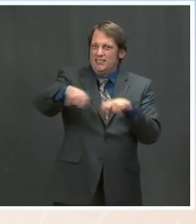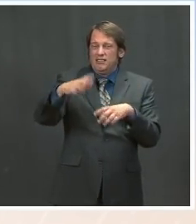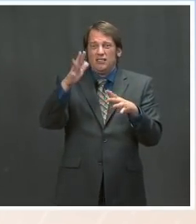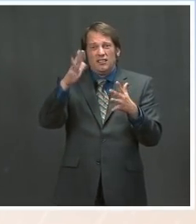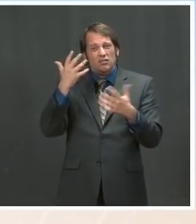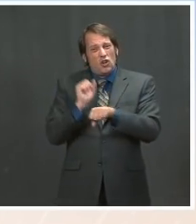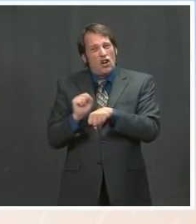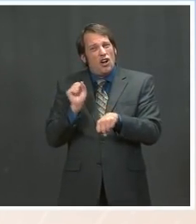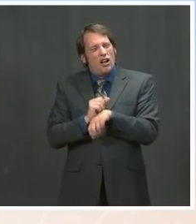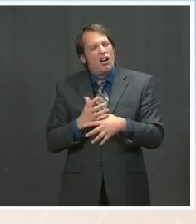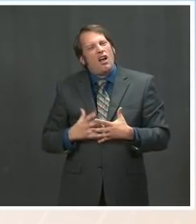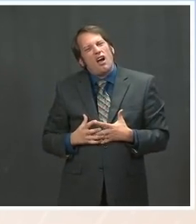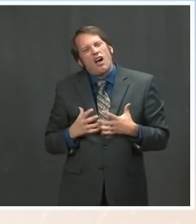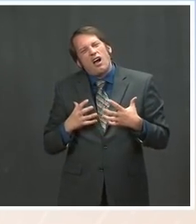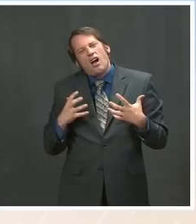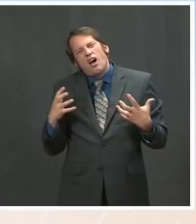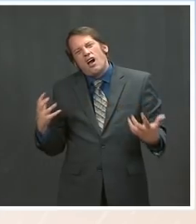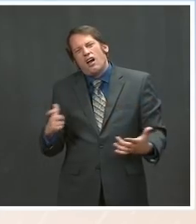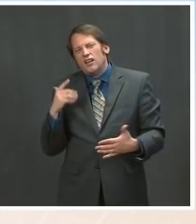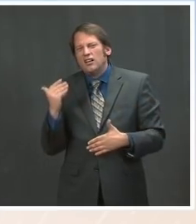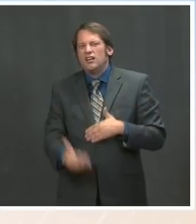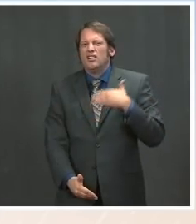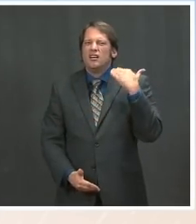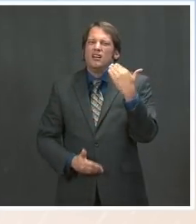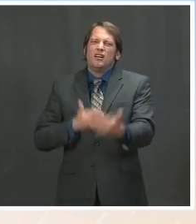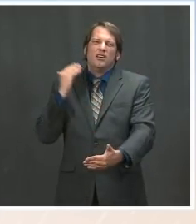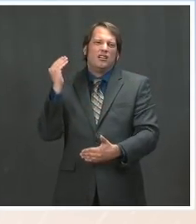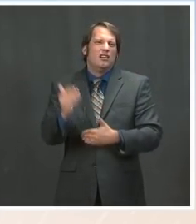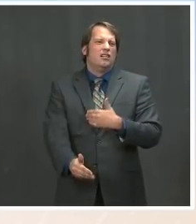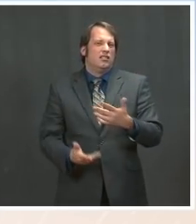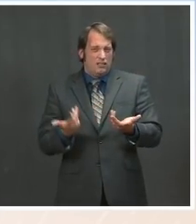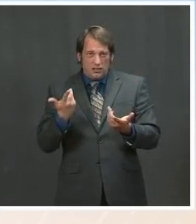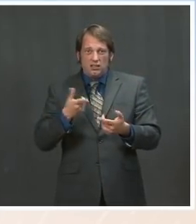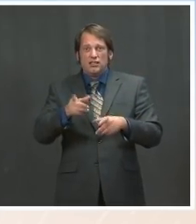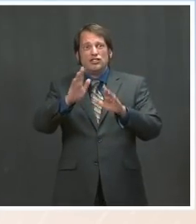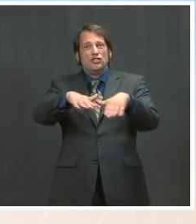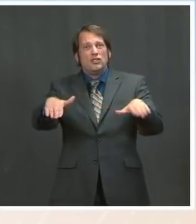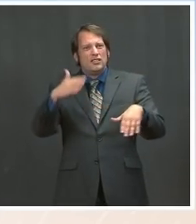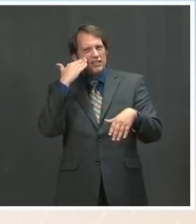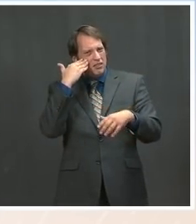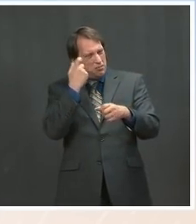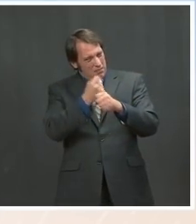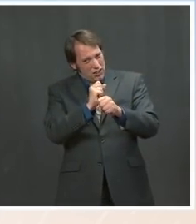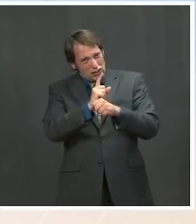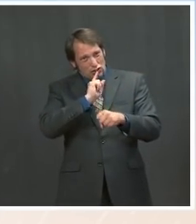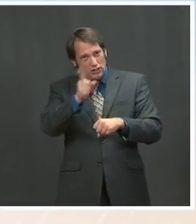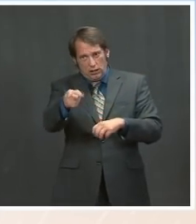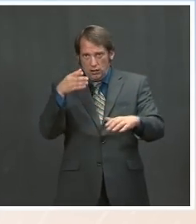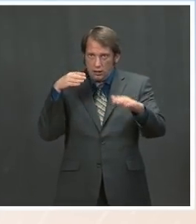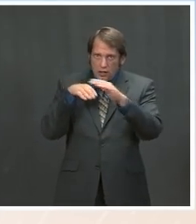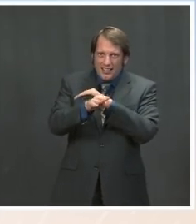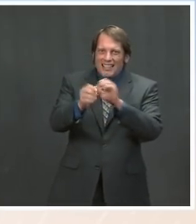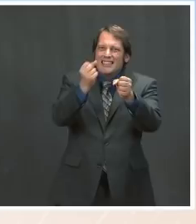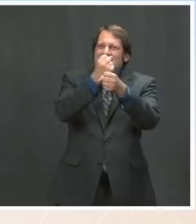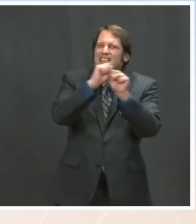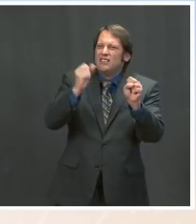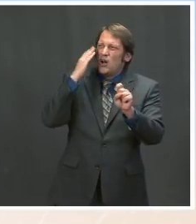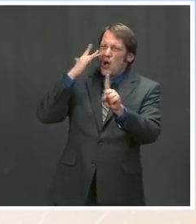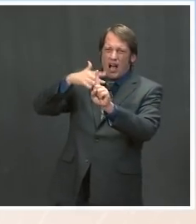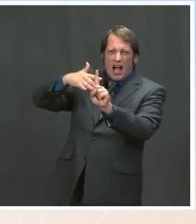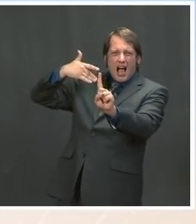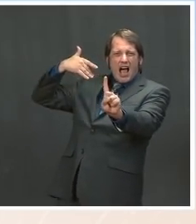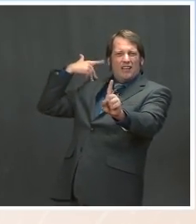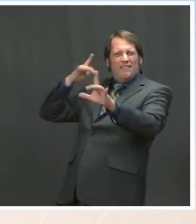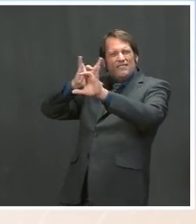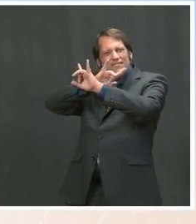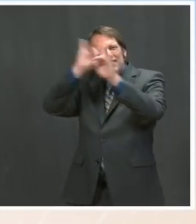President does not feel that children coming to our border seeking refuge from violence, economic hardships, and other dire circumstances is a